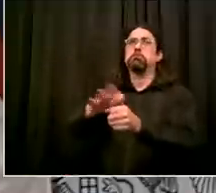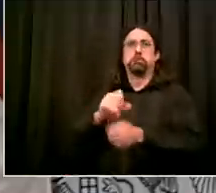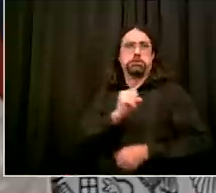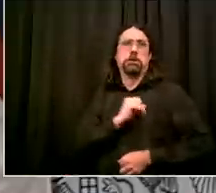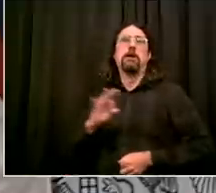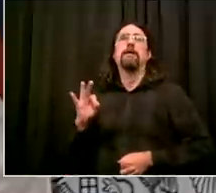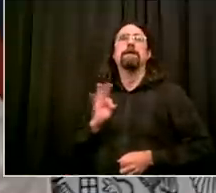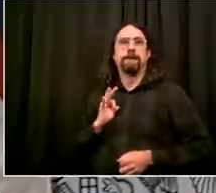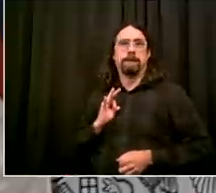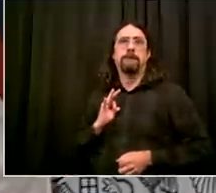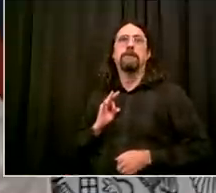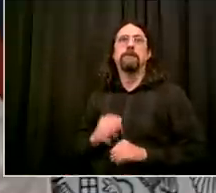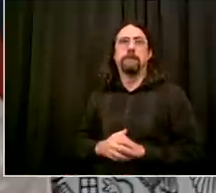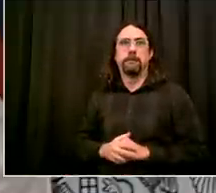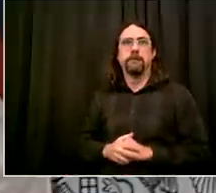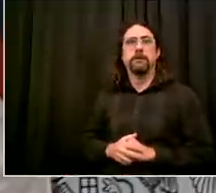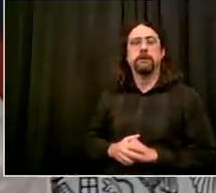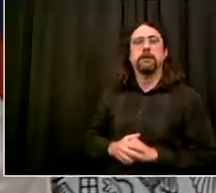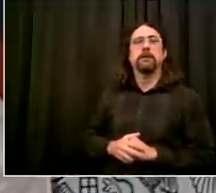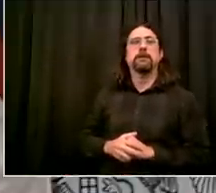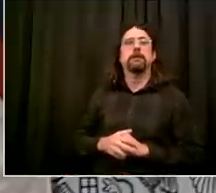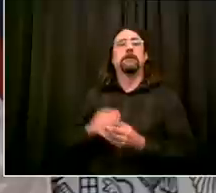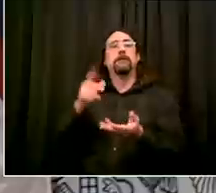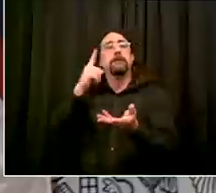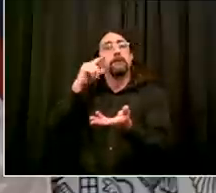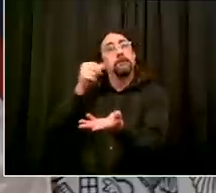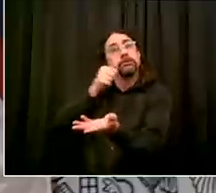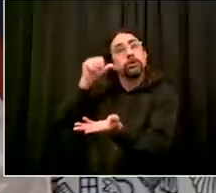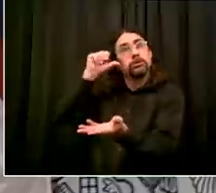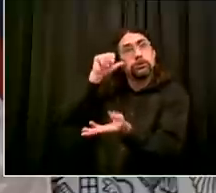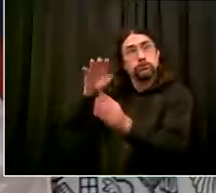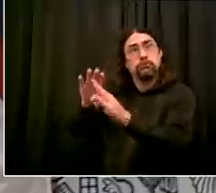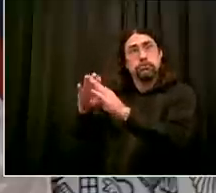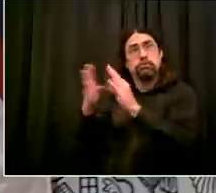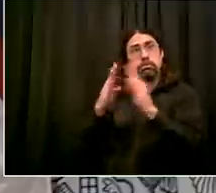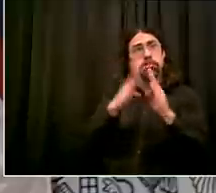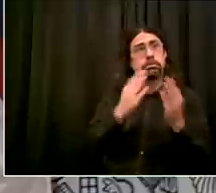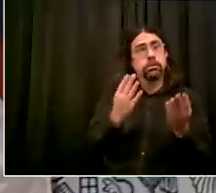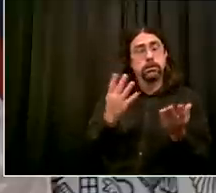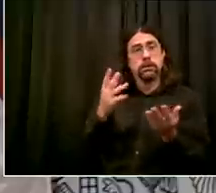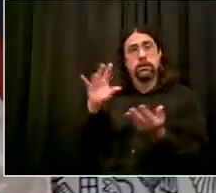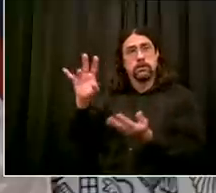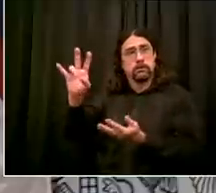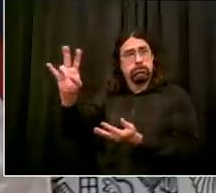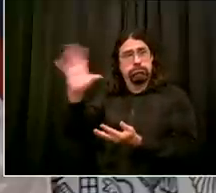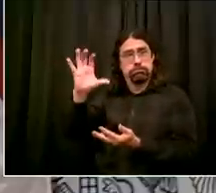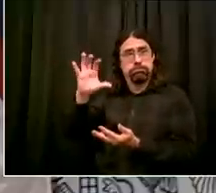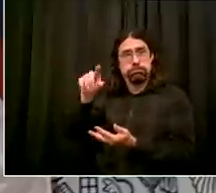more and more people are signing up I feel good about the staffing situation as we go into next week